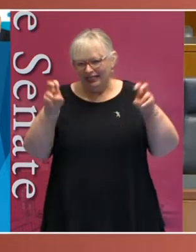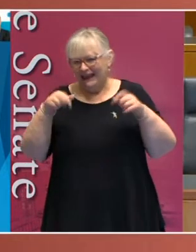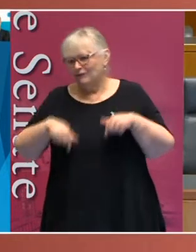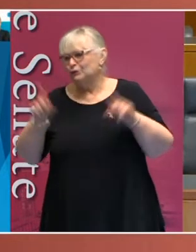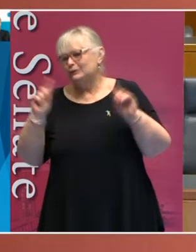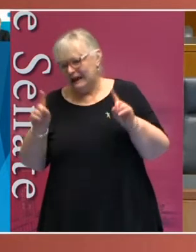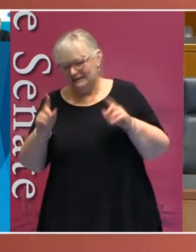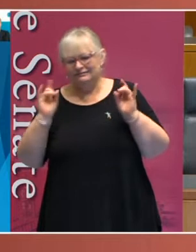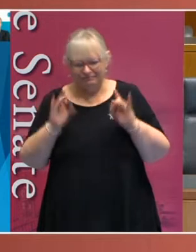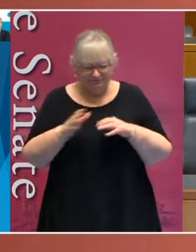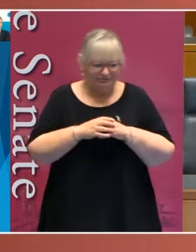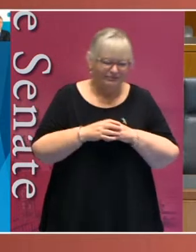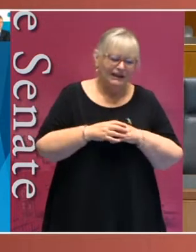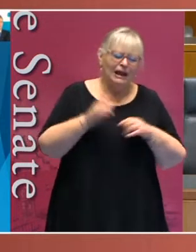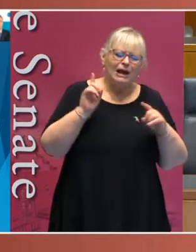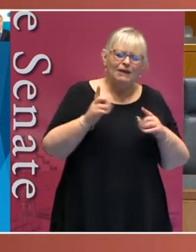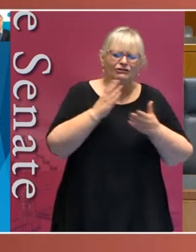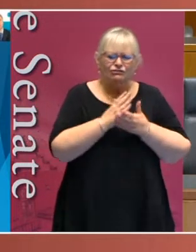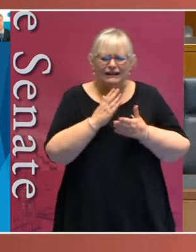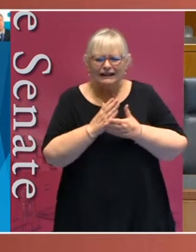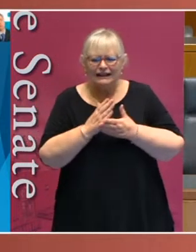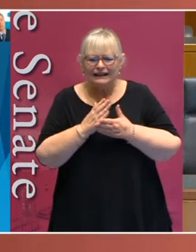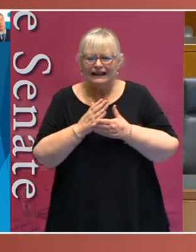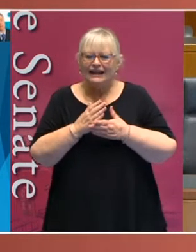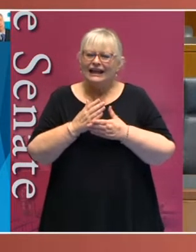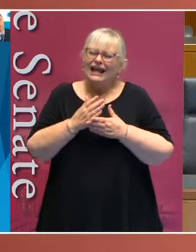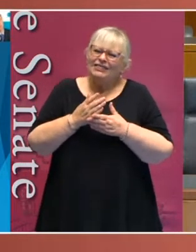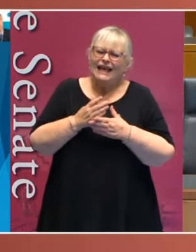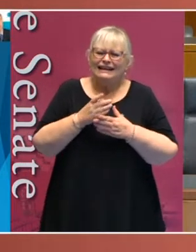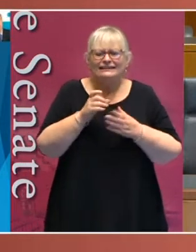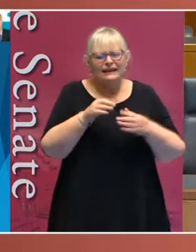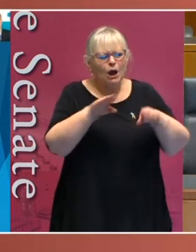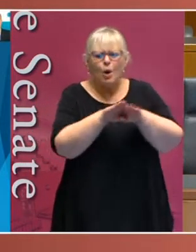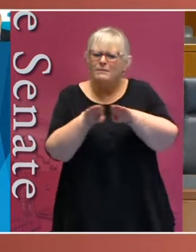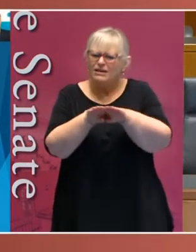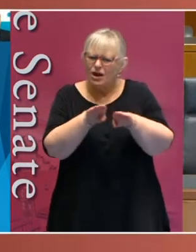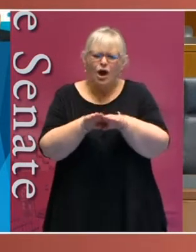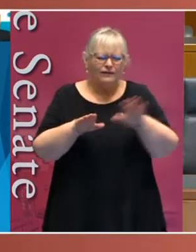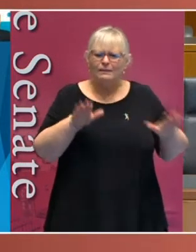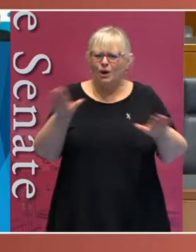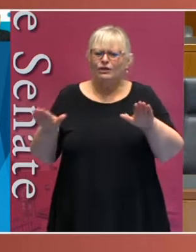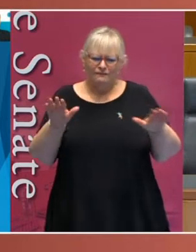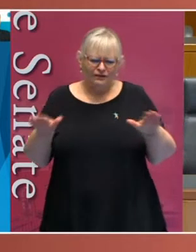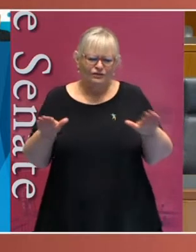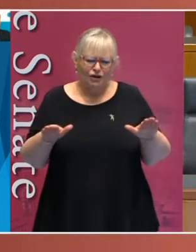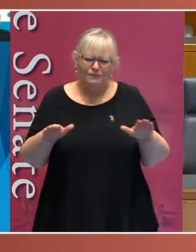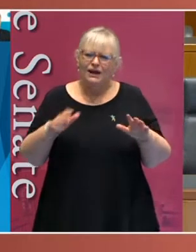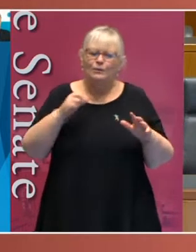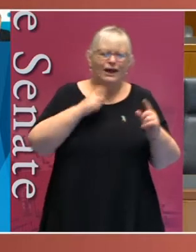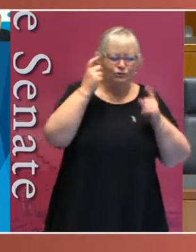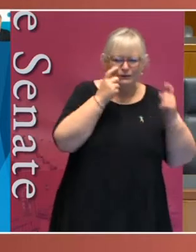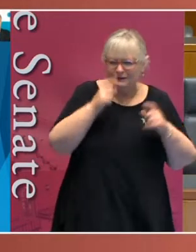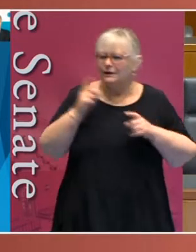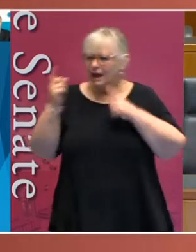But in a sense, there is a common strain across both policies that needs to be considered.